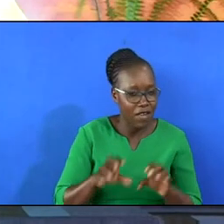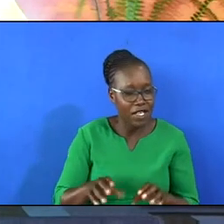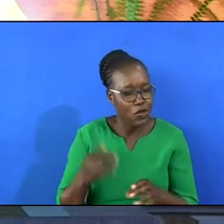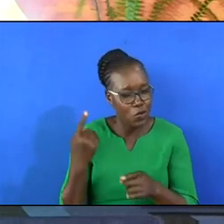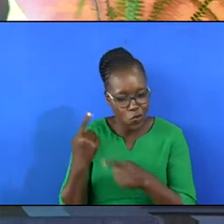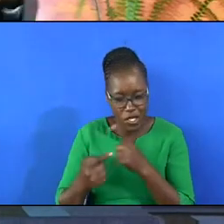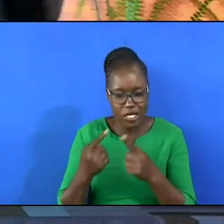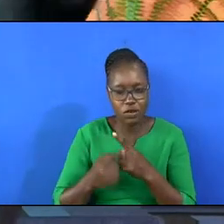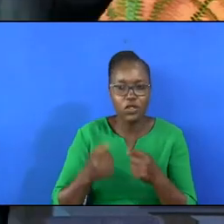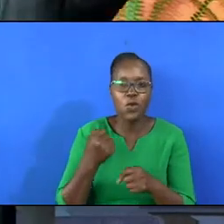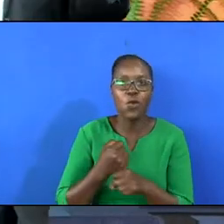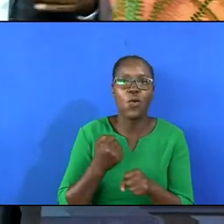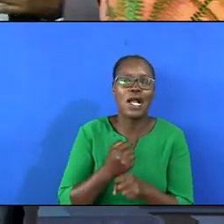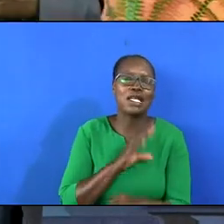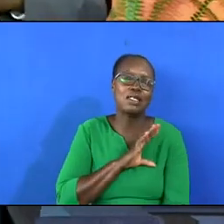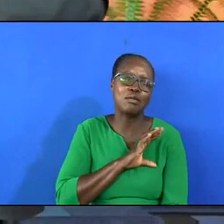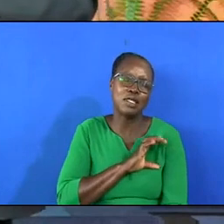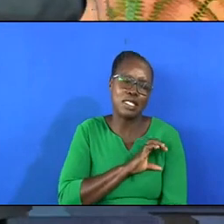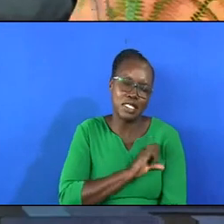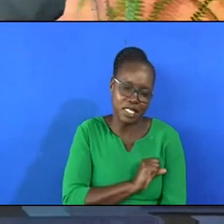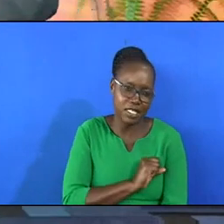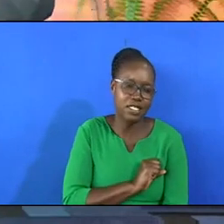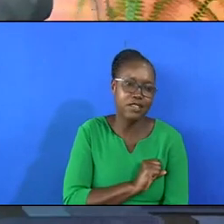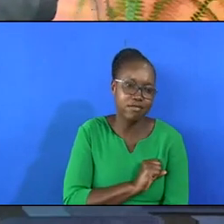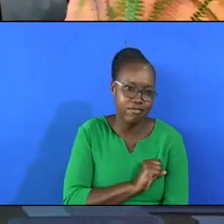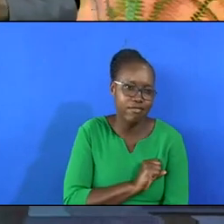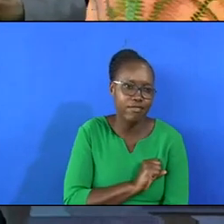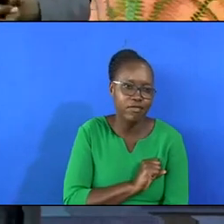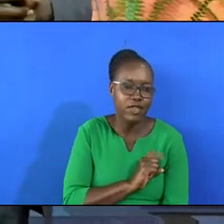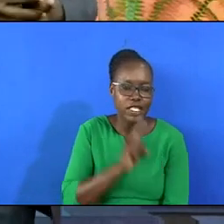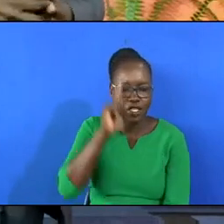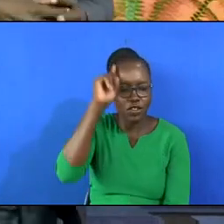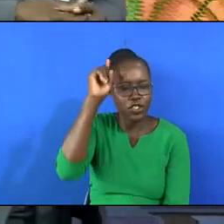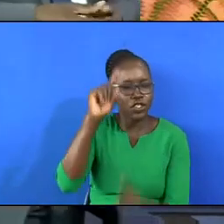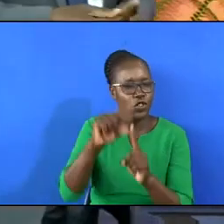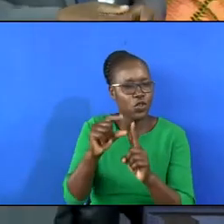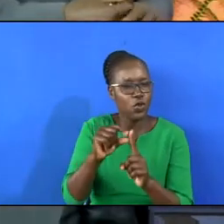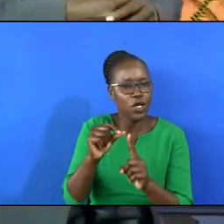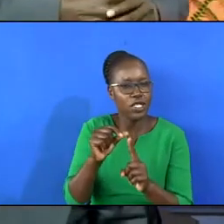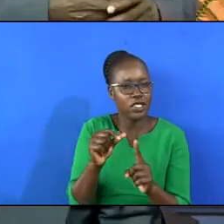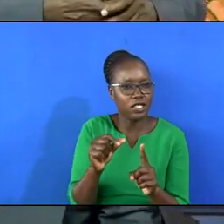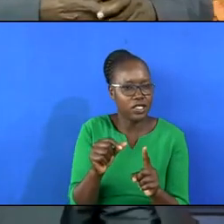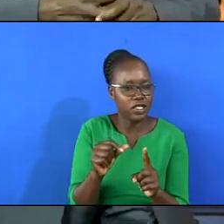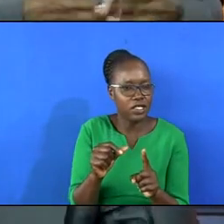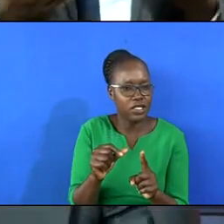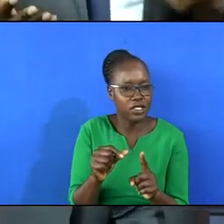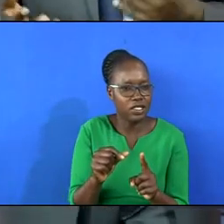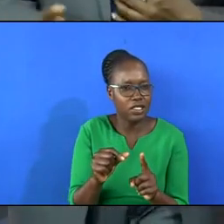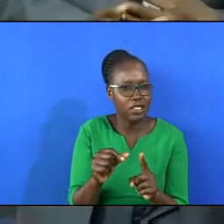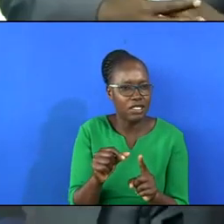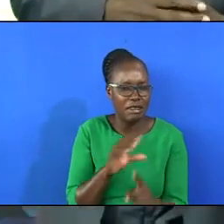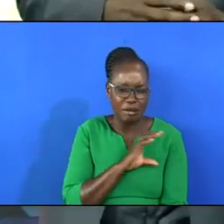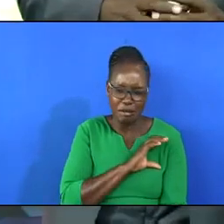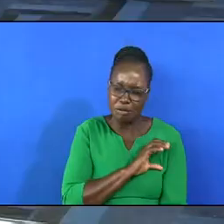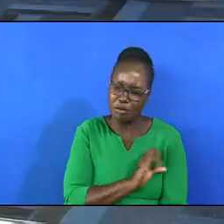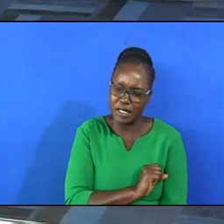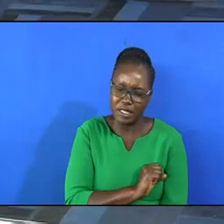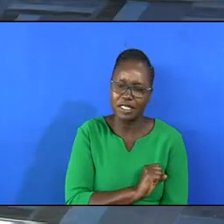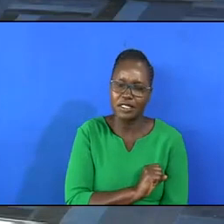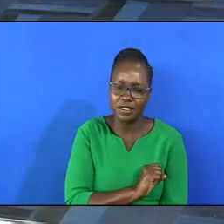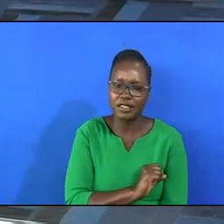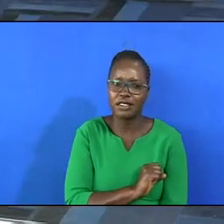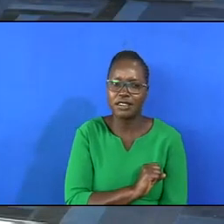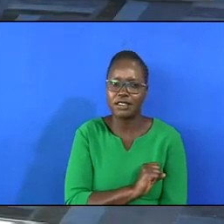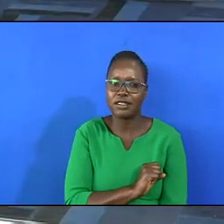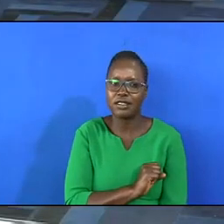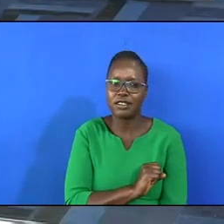worketh patience. Now the original word is not actually. Yeah, patience is a good word.